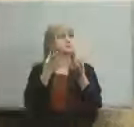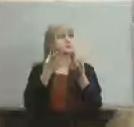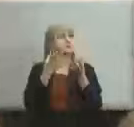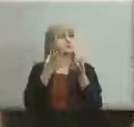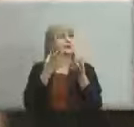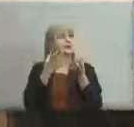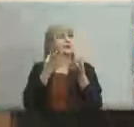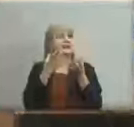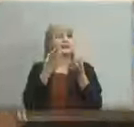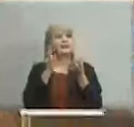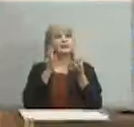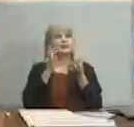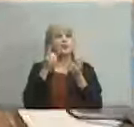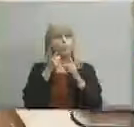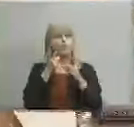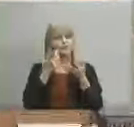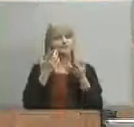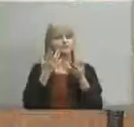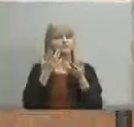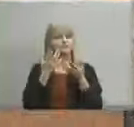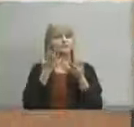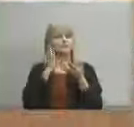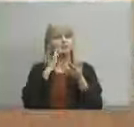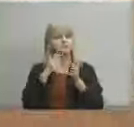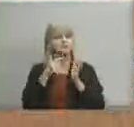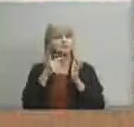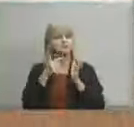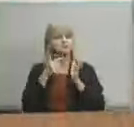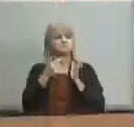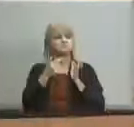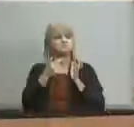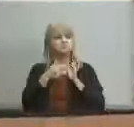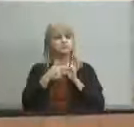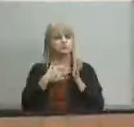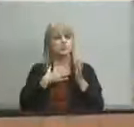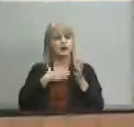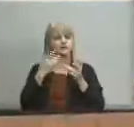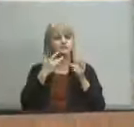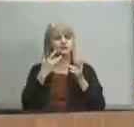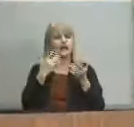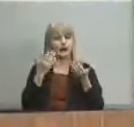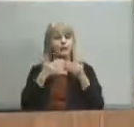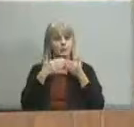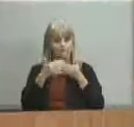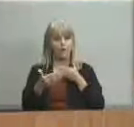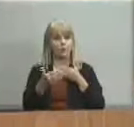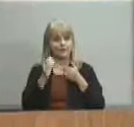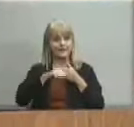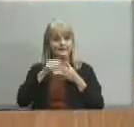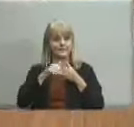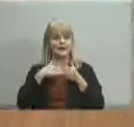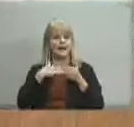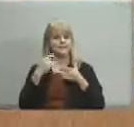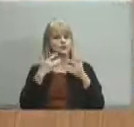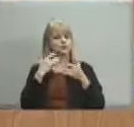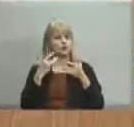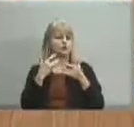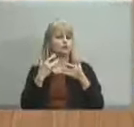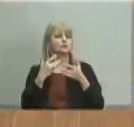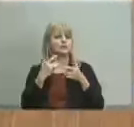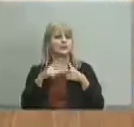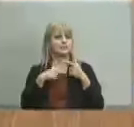um i will vote to move this forward because we must but there are some things that concern me greatly